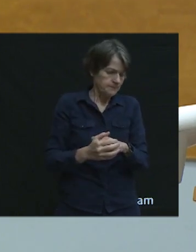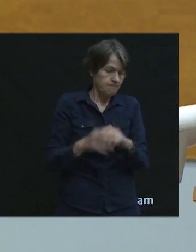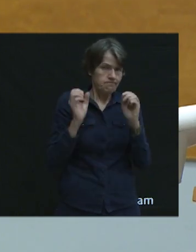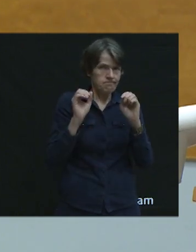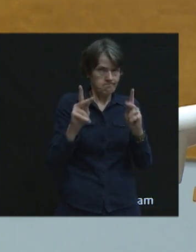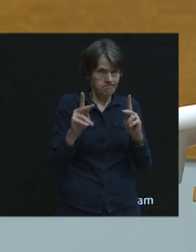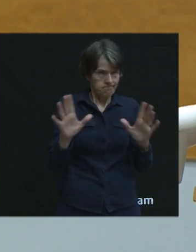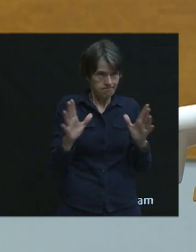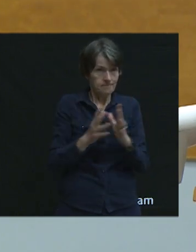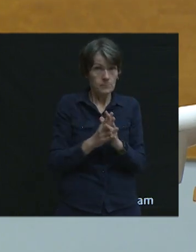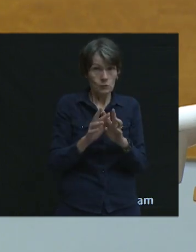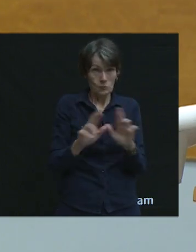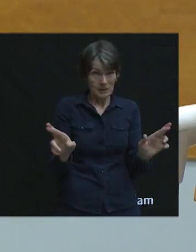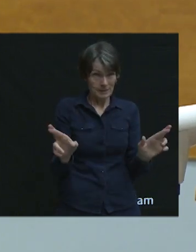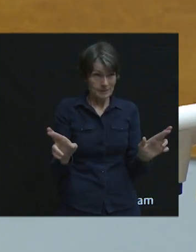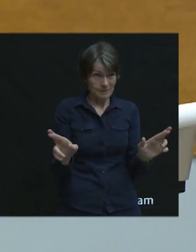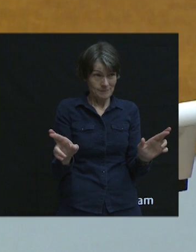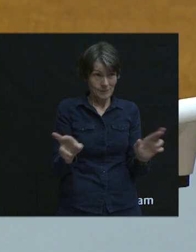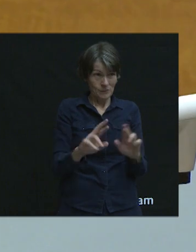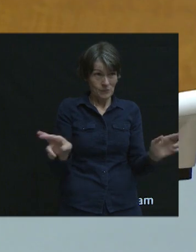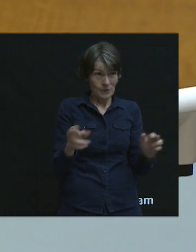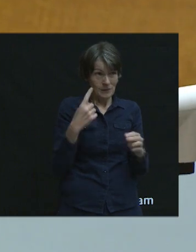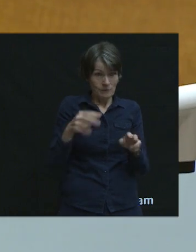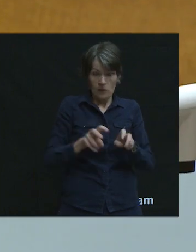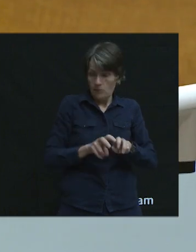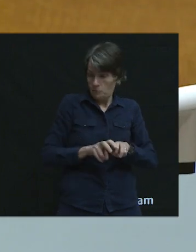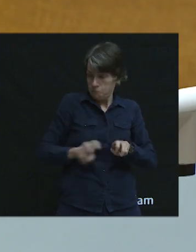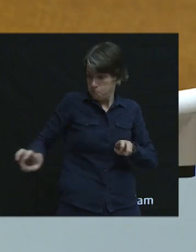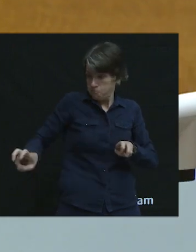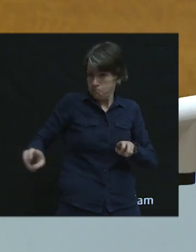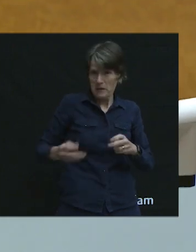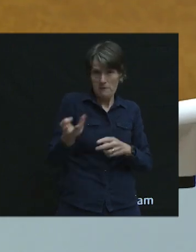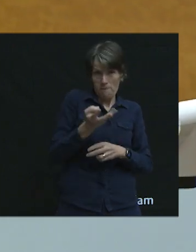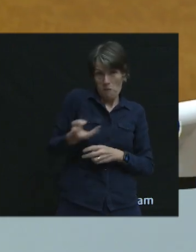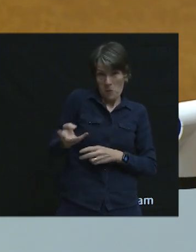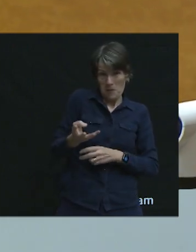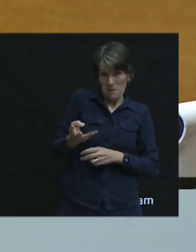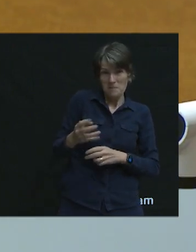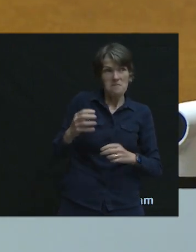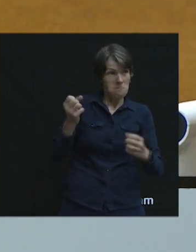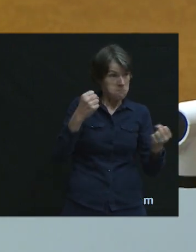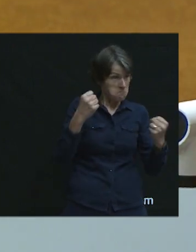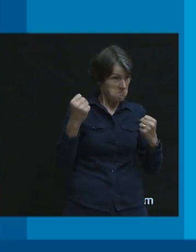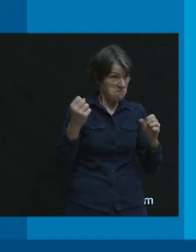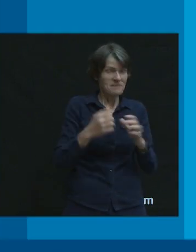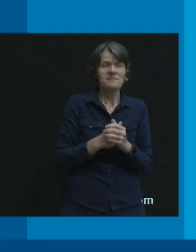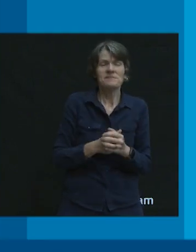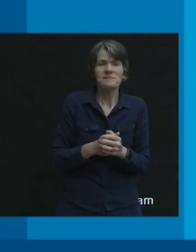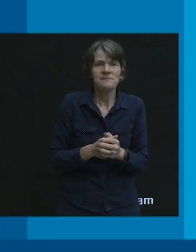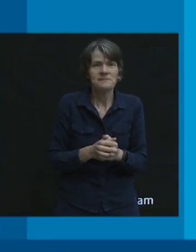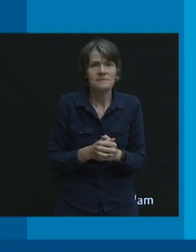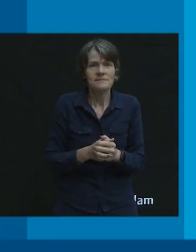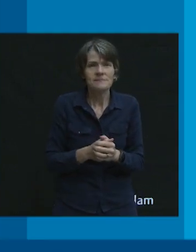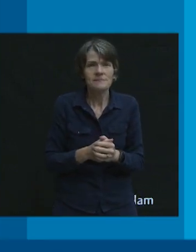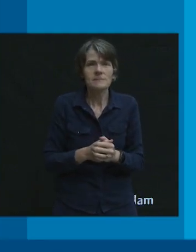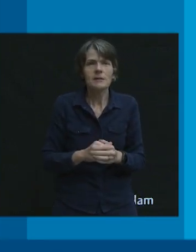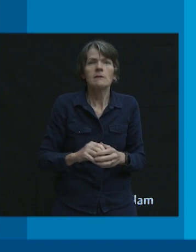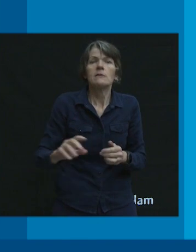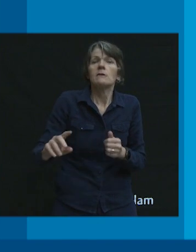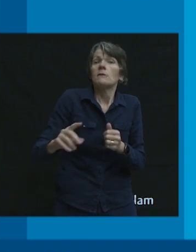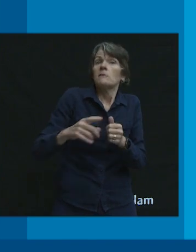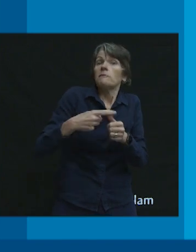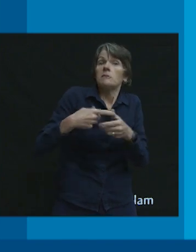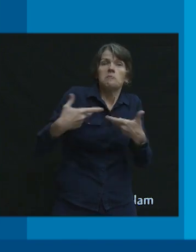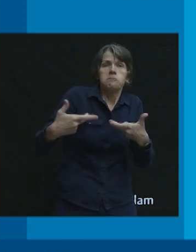So are we ready? Are we ready to hear from our panelists? I can see a nod. That's good. Awesome. So first, I'd like